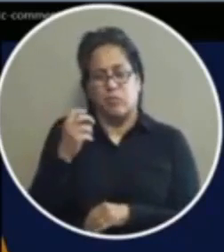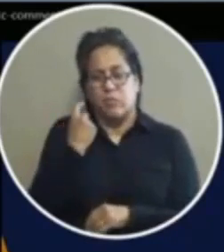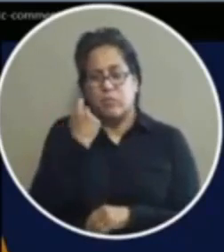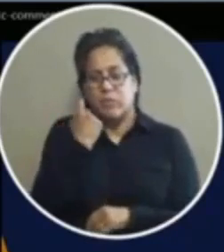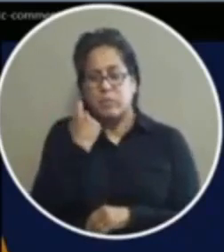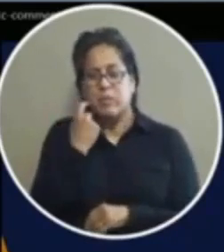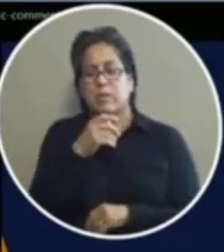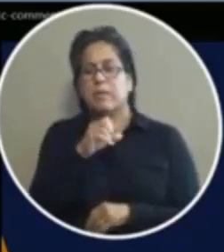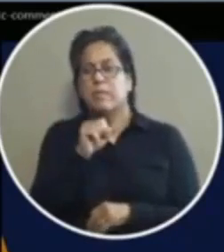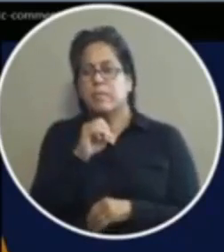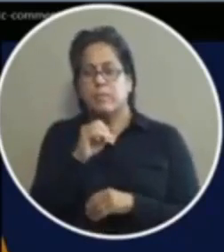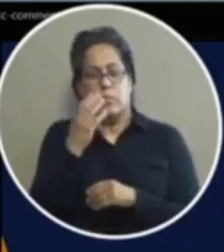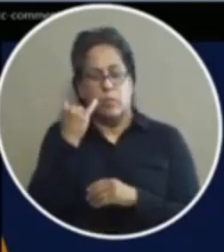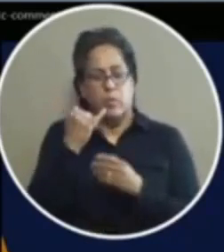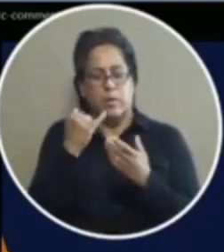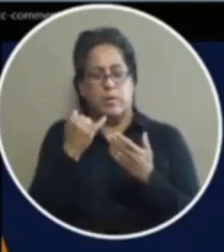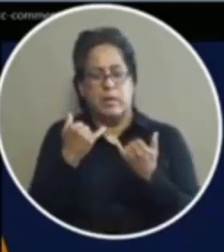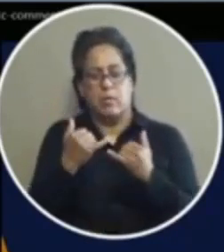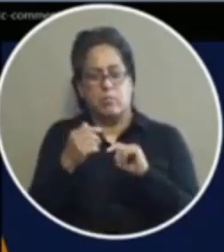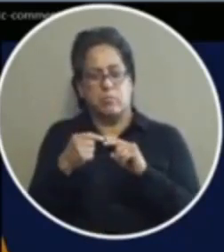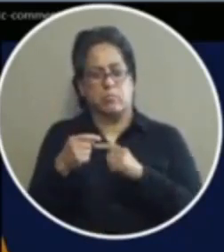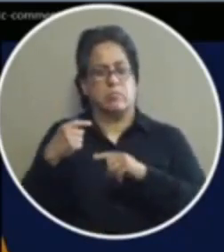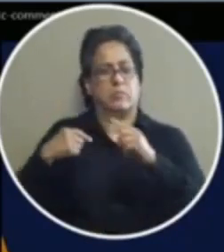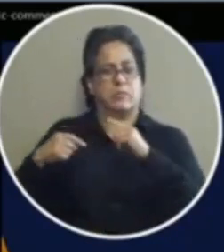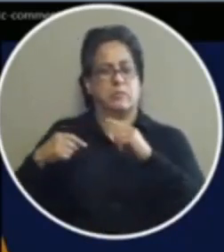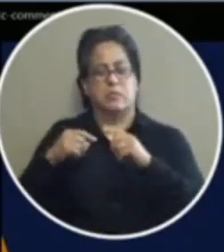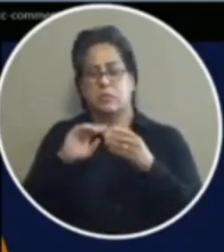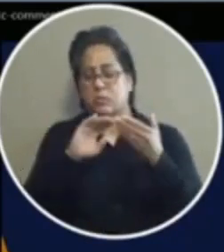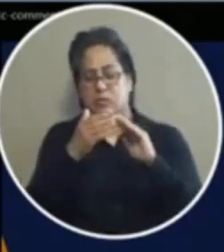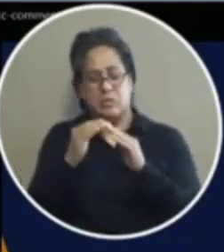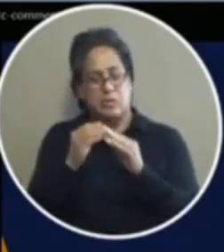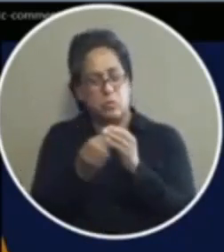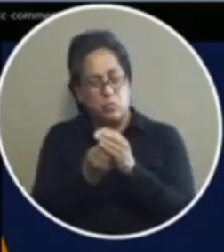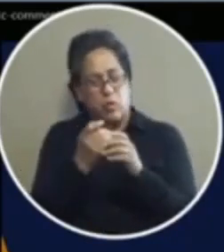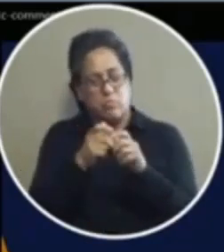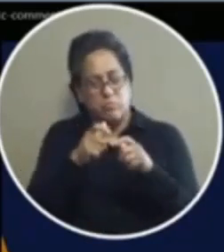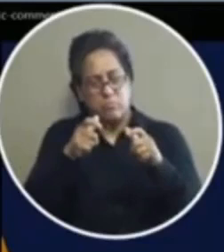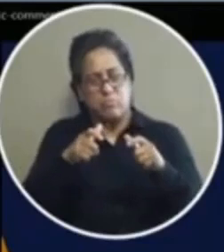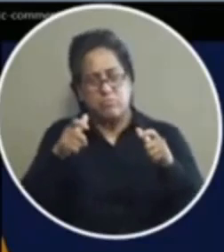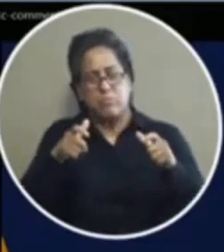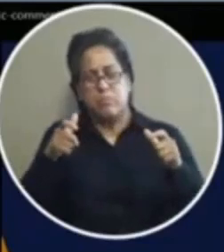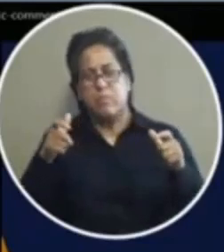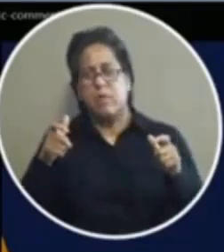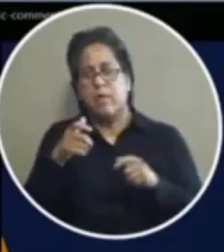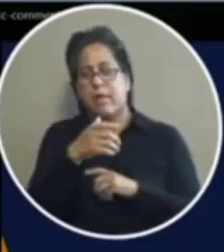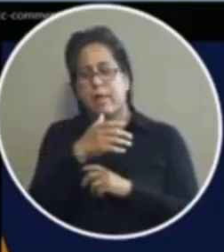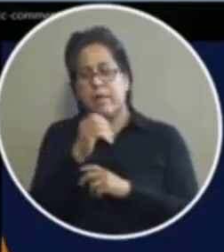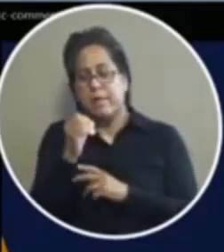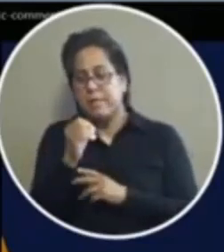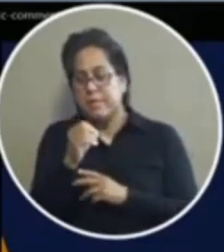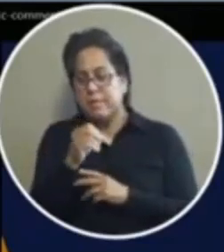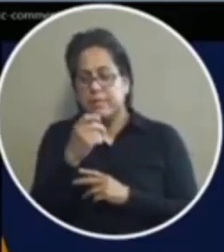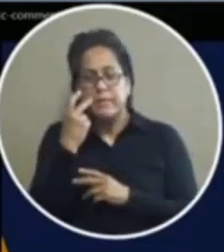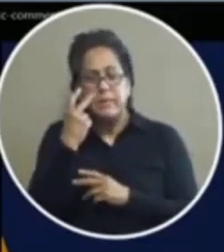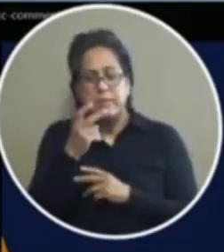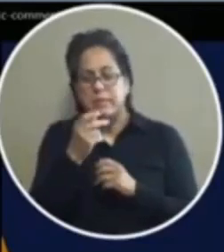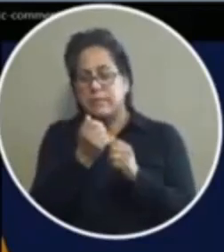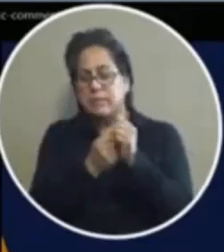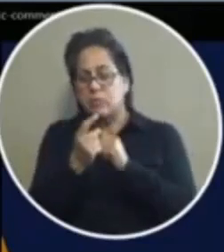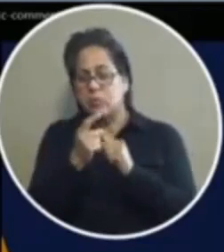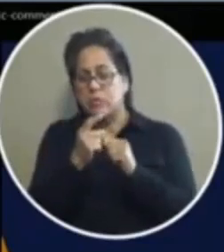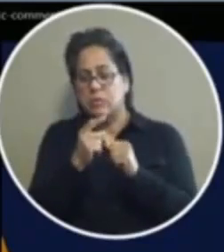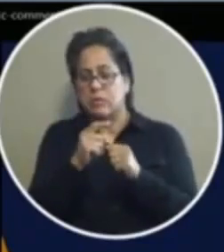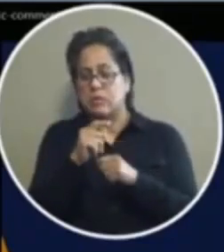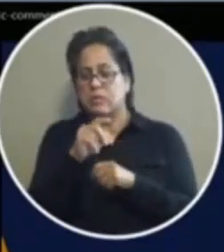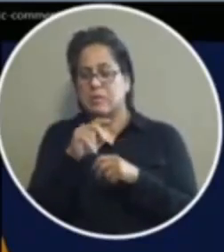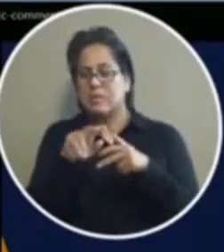move forward so why take a step back now our city is growing and needs to continue growing in all aspects i despise seeing anyone take a step back so